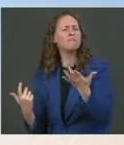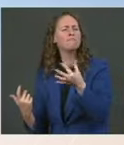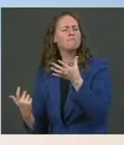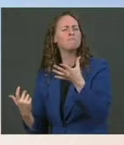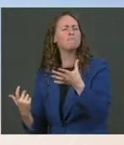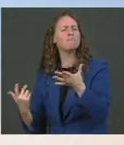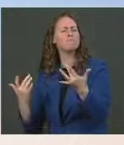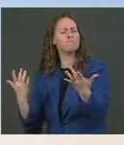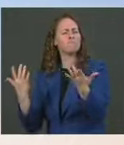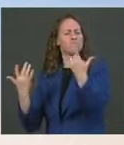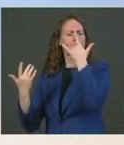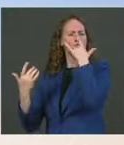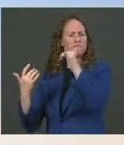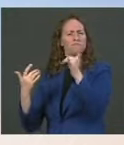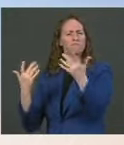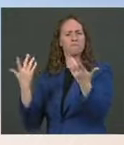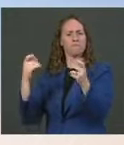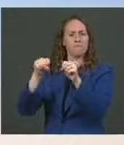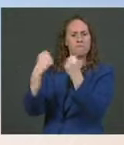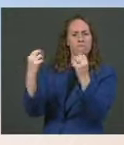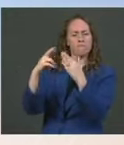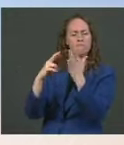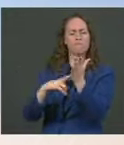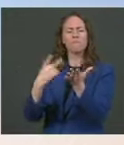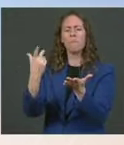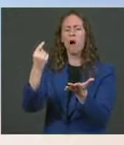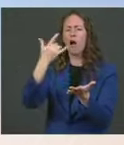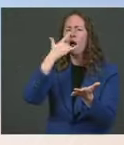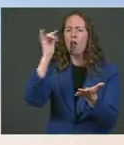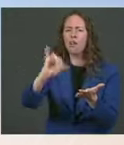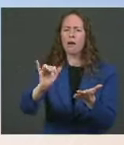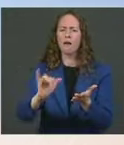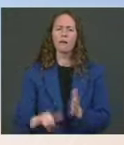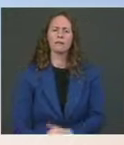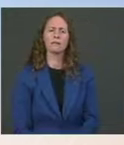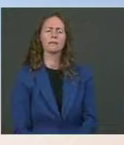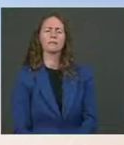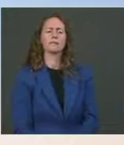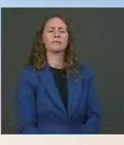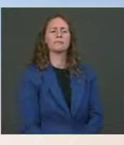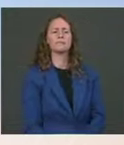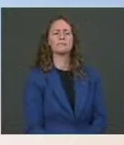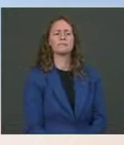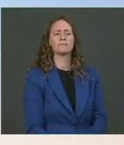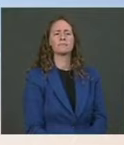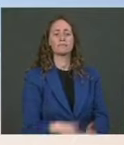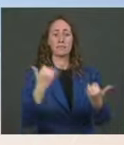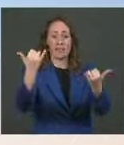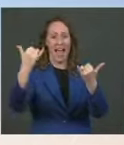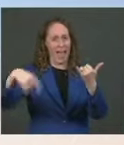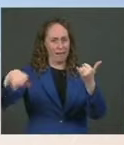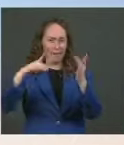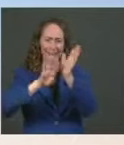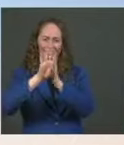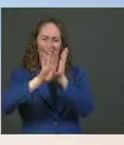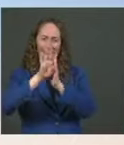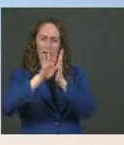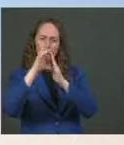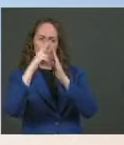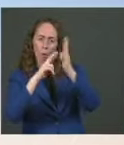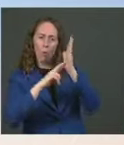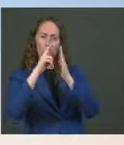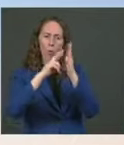these are all good questions. This has to be included in the rulemaking process. It's about up to, to be specific, $13,600